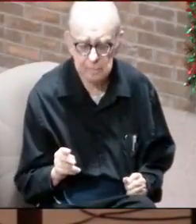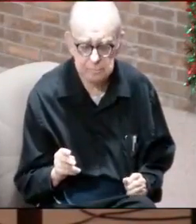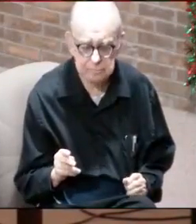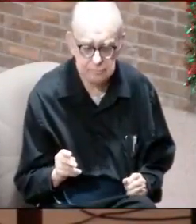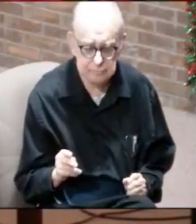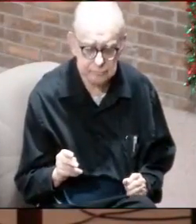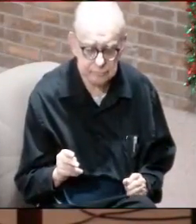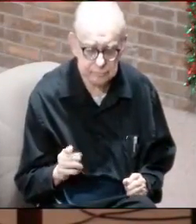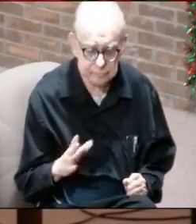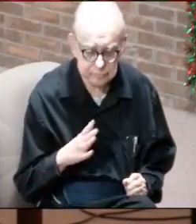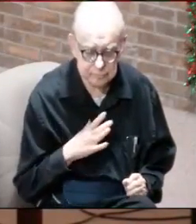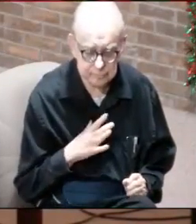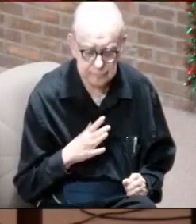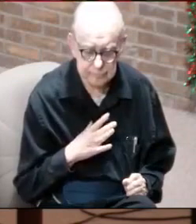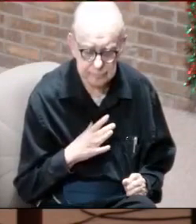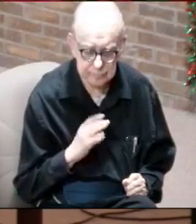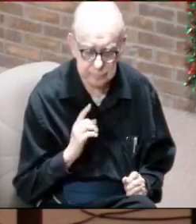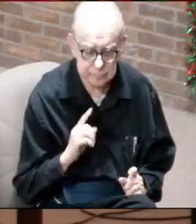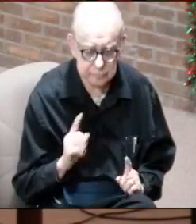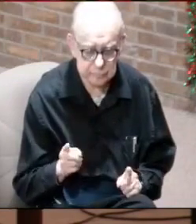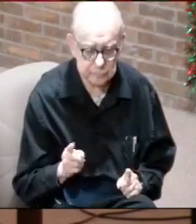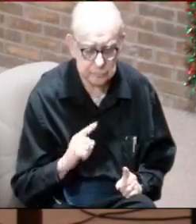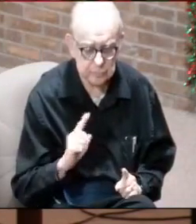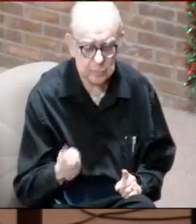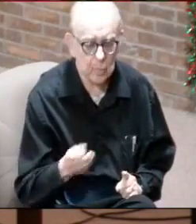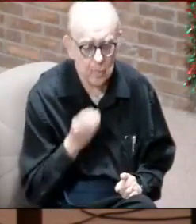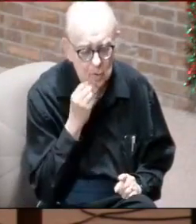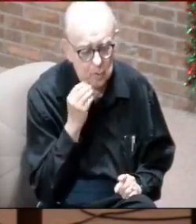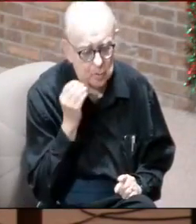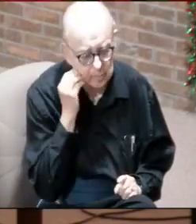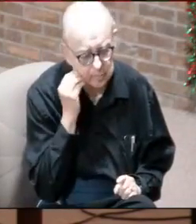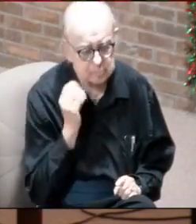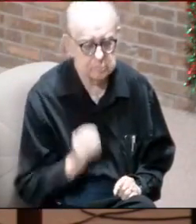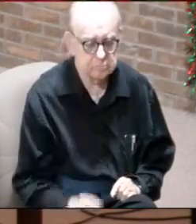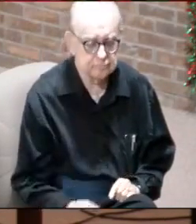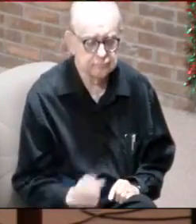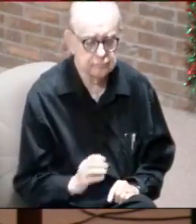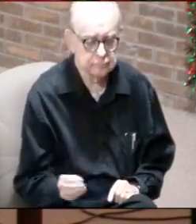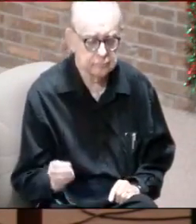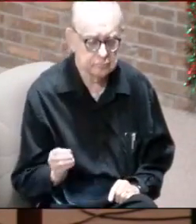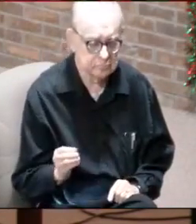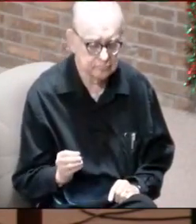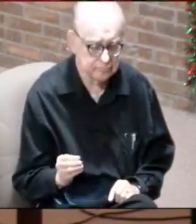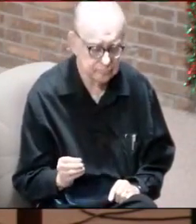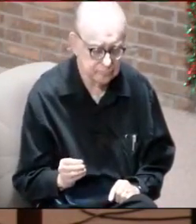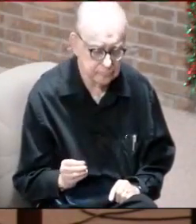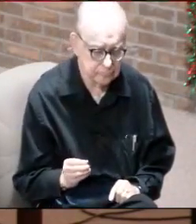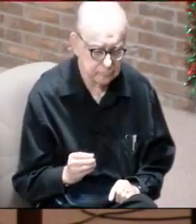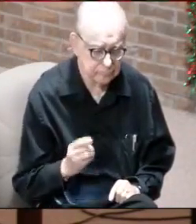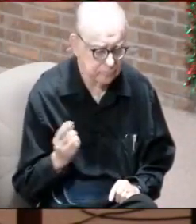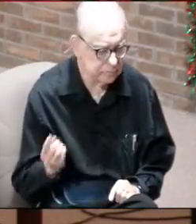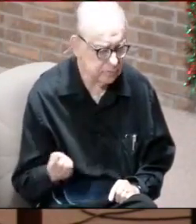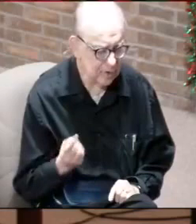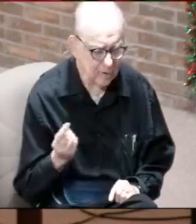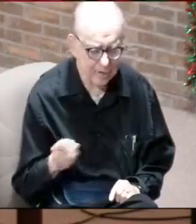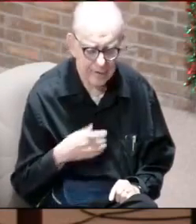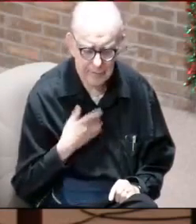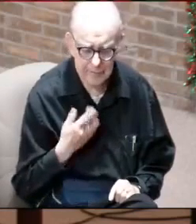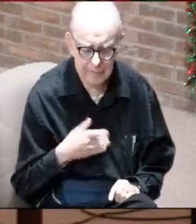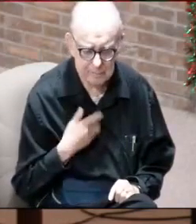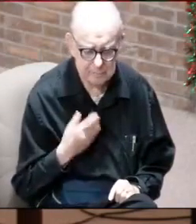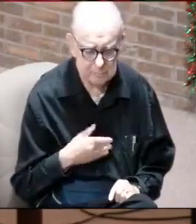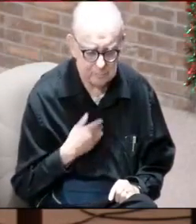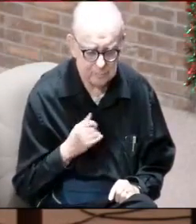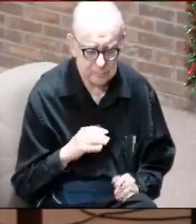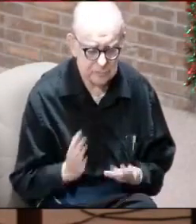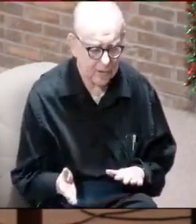It's all right. Go ahead. Go home. And you, the loneliness, you know, the uncertainty